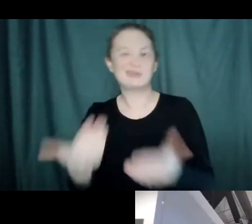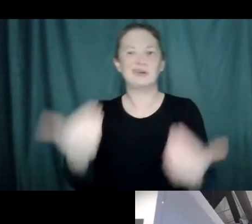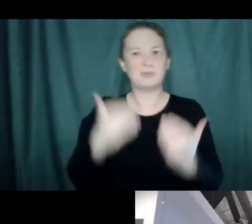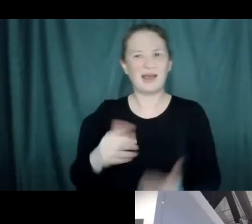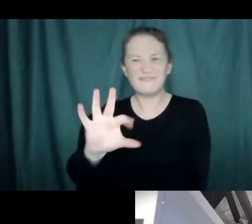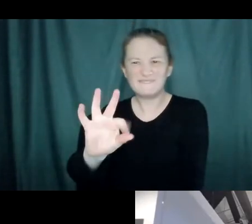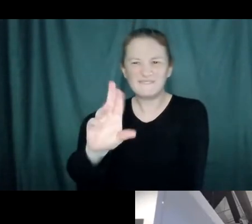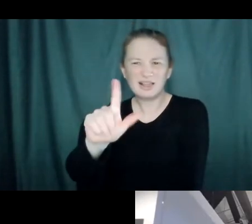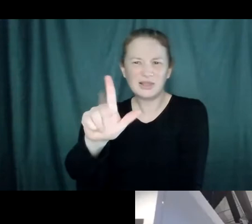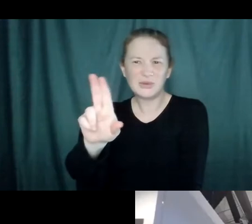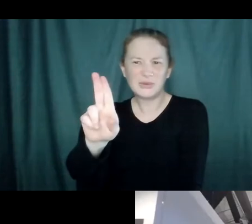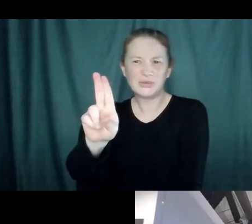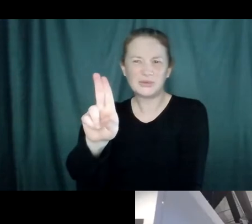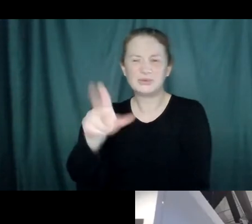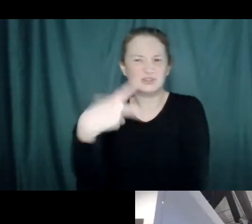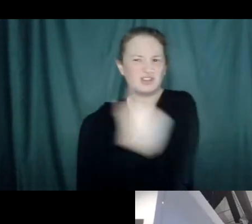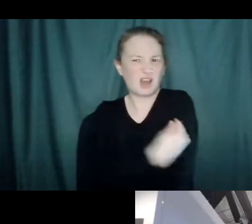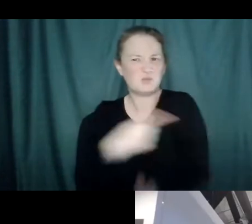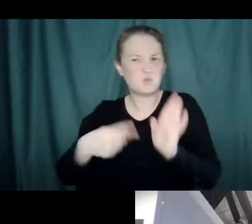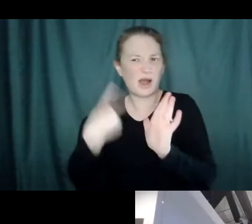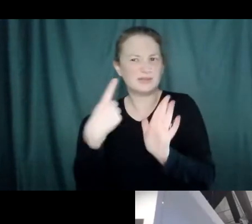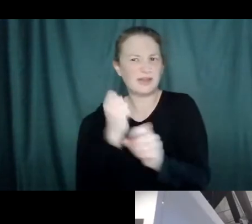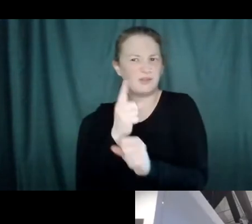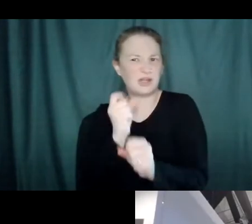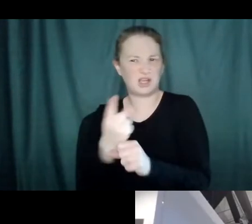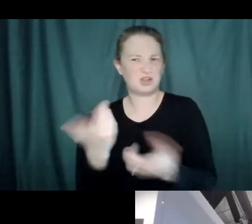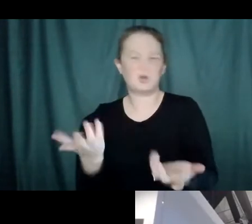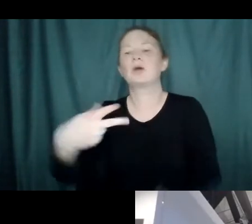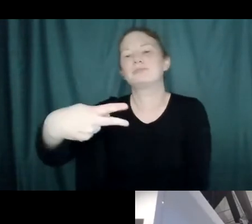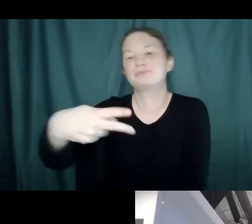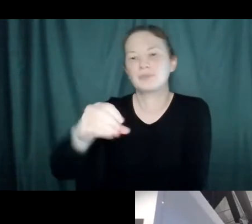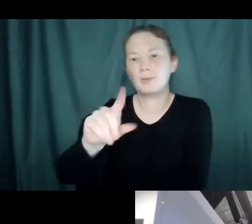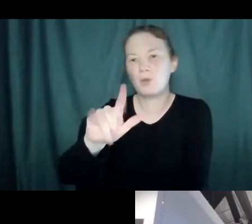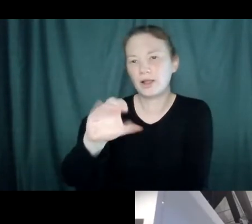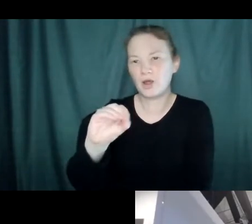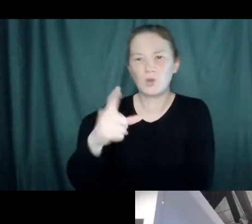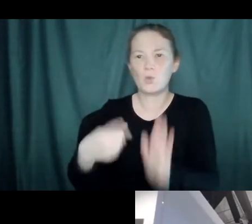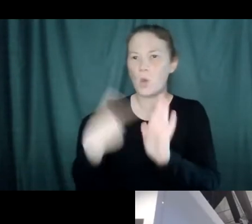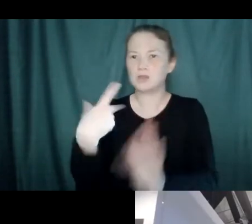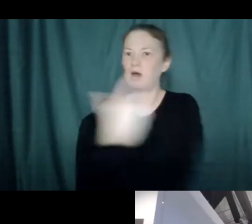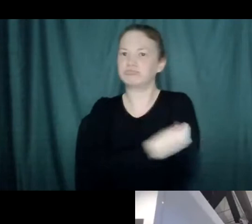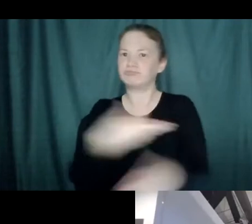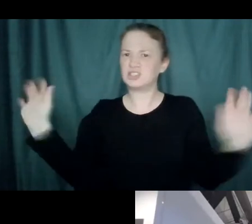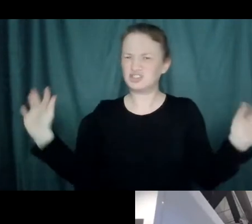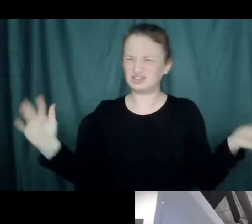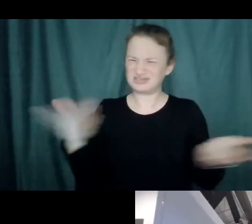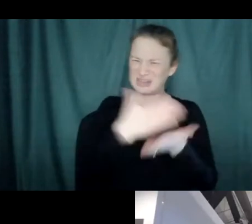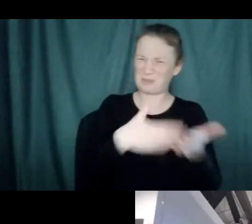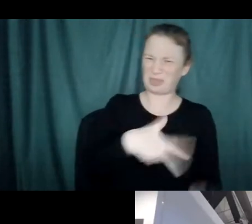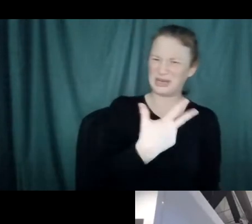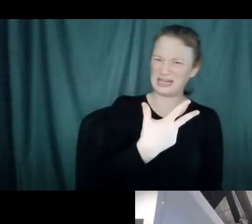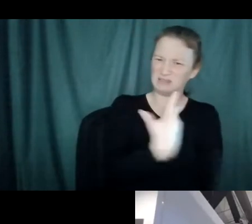you just get once a year, at least? Or maybe we can say like the polio shot you just get once. Like why some one, why some three, what's the deal?